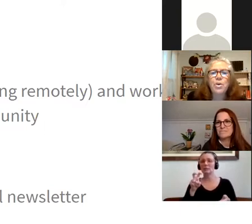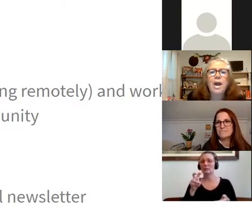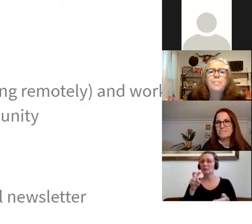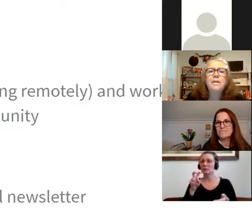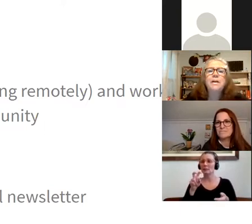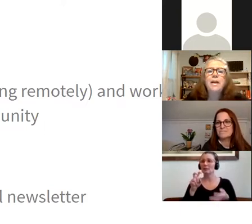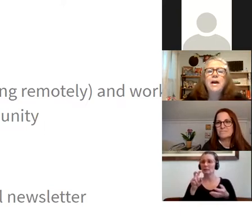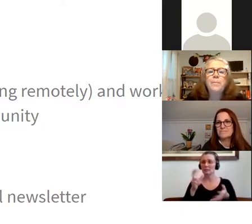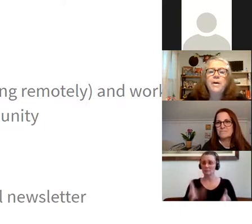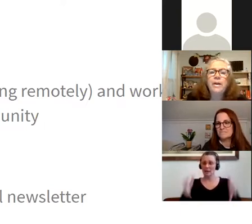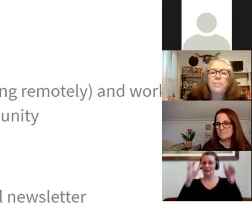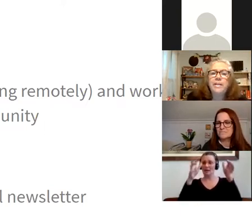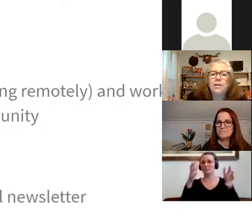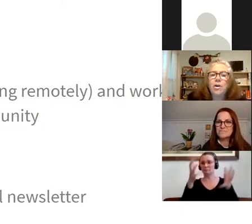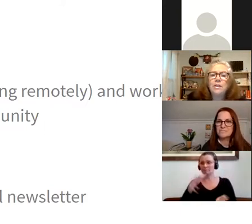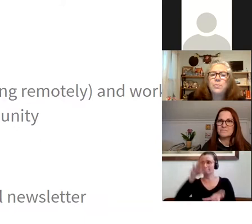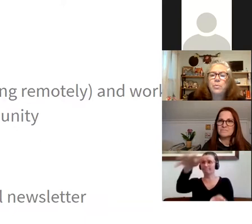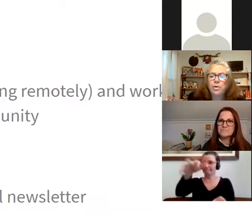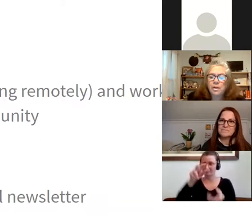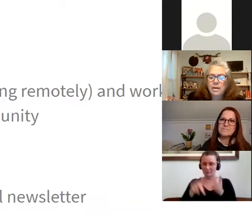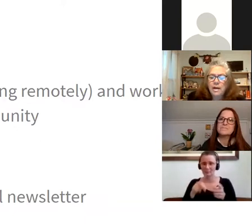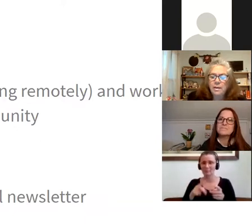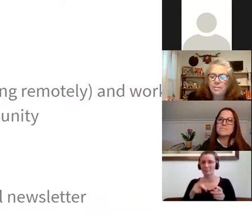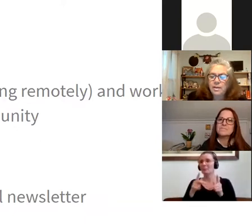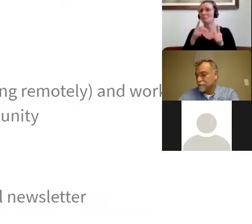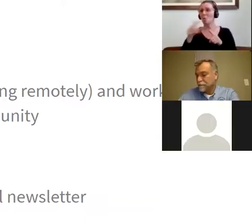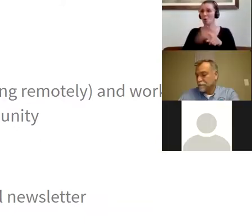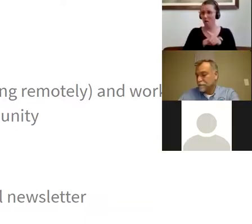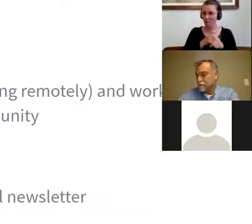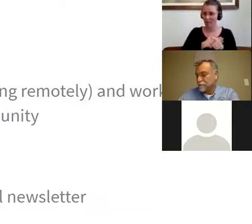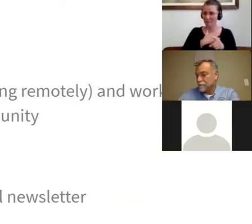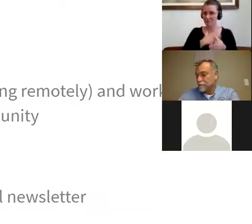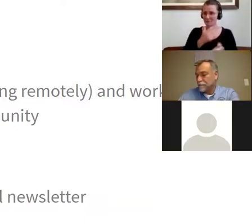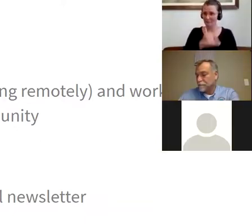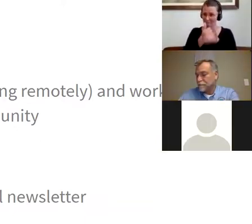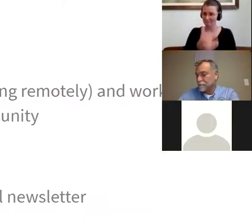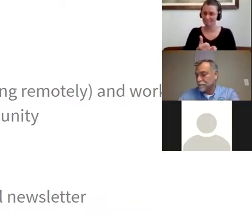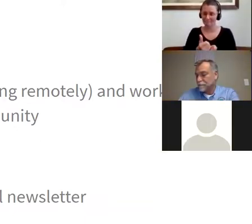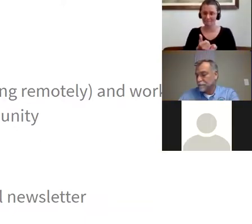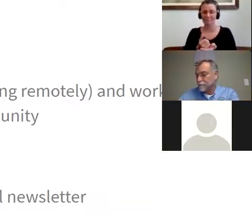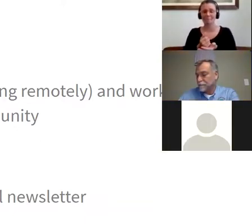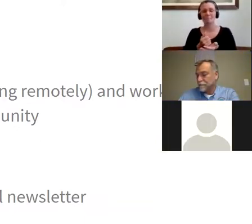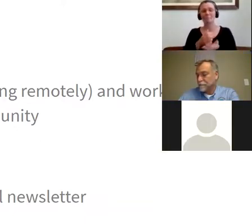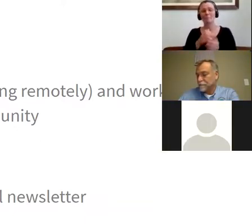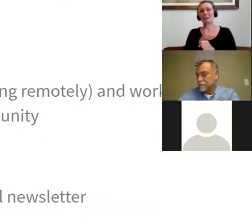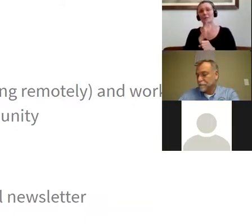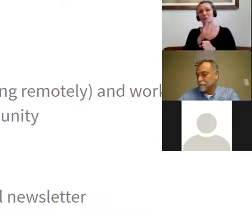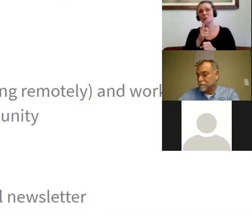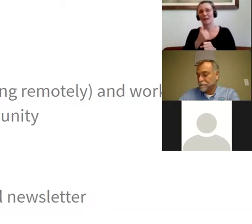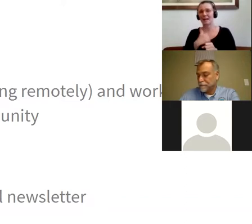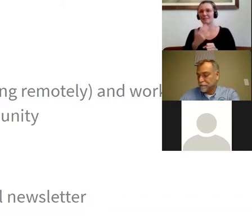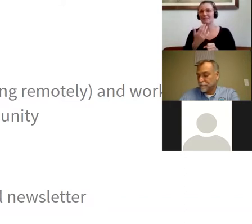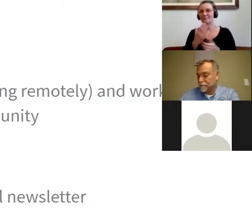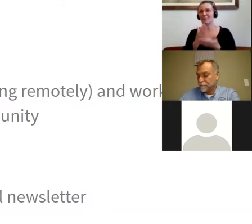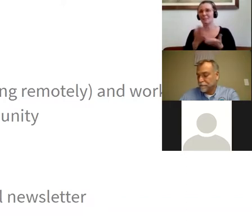We're happy to help out anybody that calls. We were making sure that we had essentials and, you know,